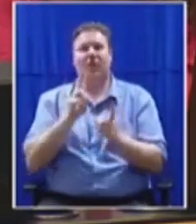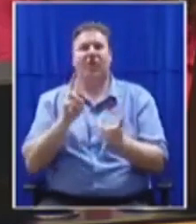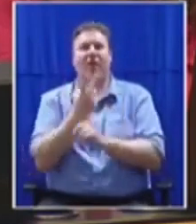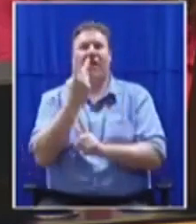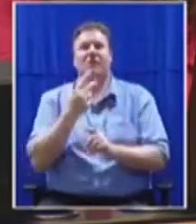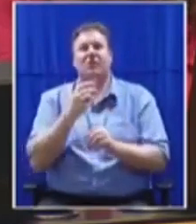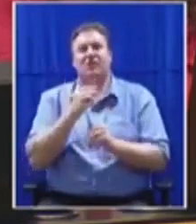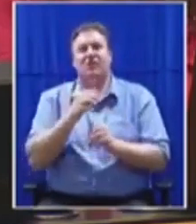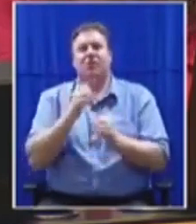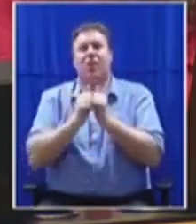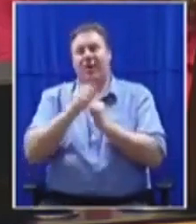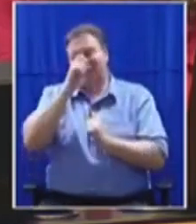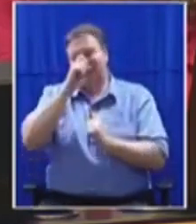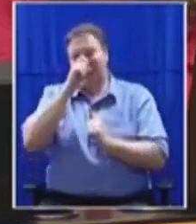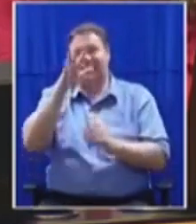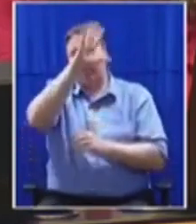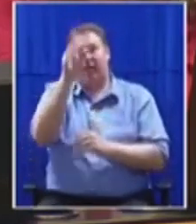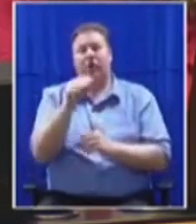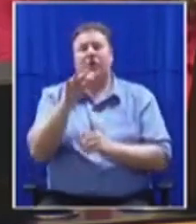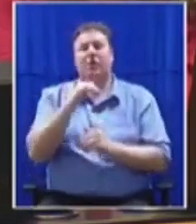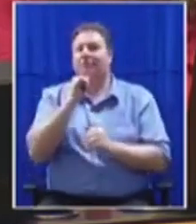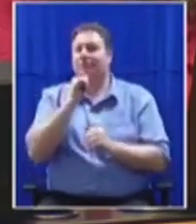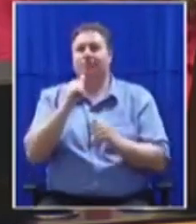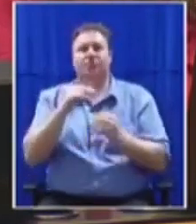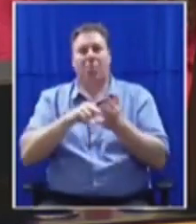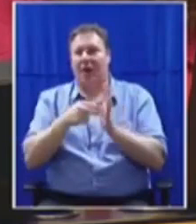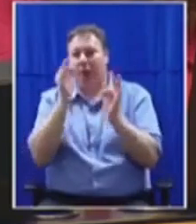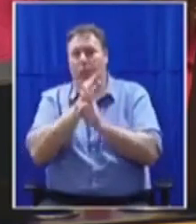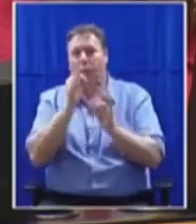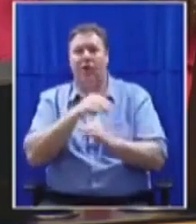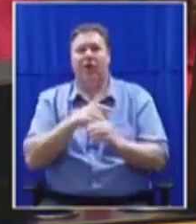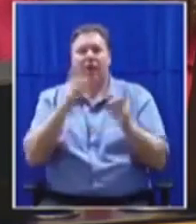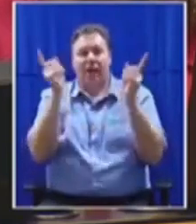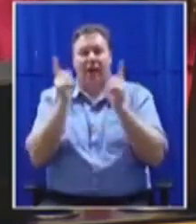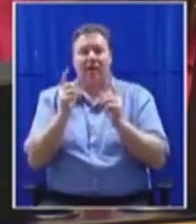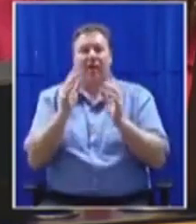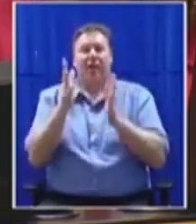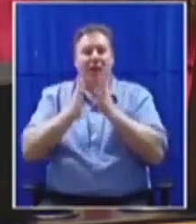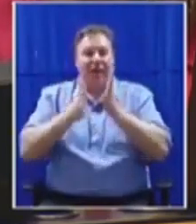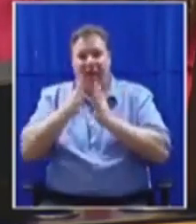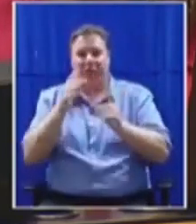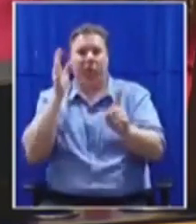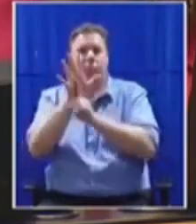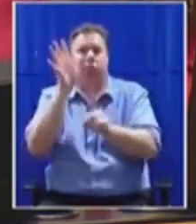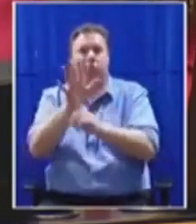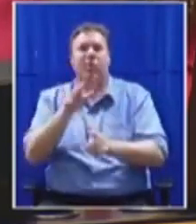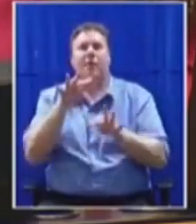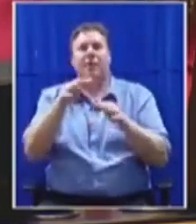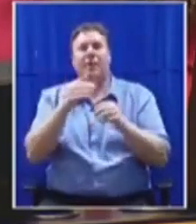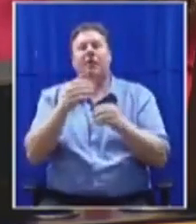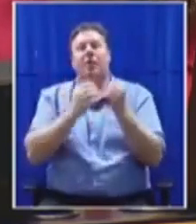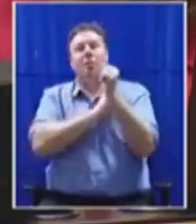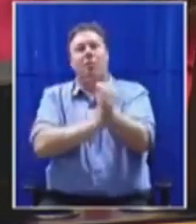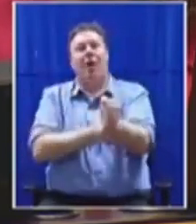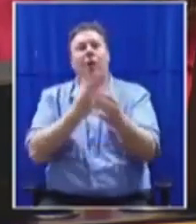siblings did not just happen unplanned. That it is carefully orchestrated by those in power with deep hatred